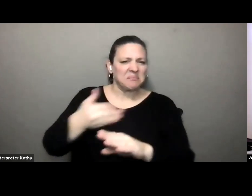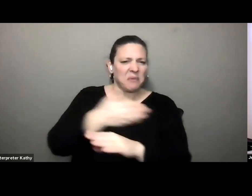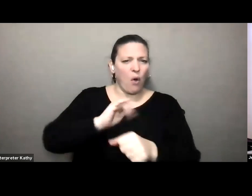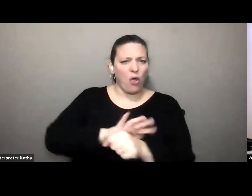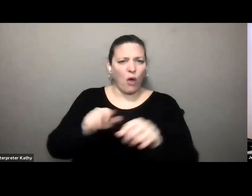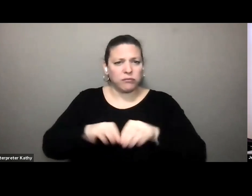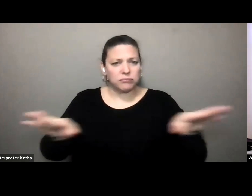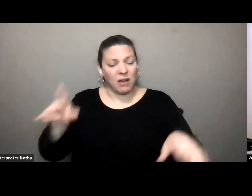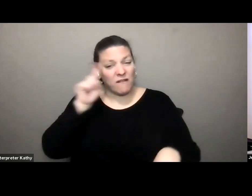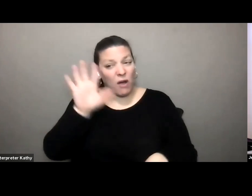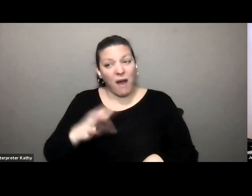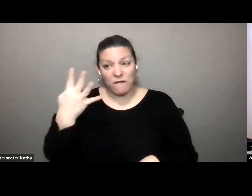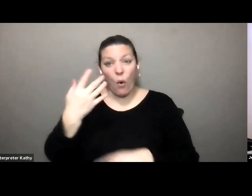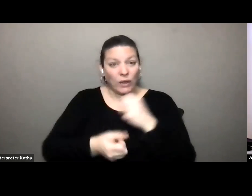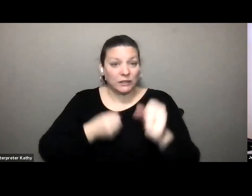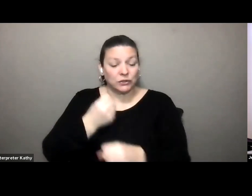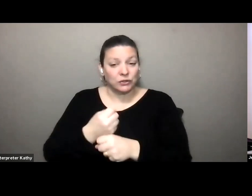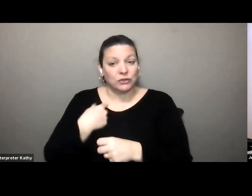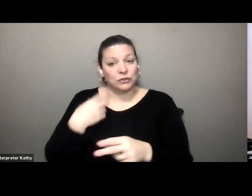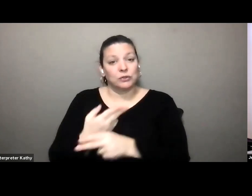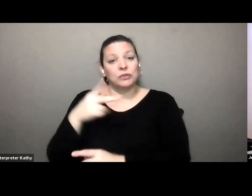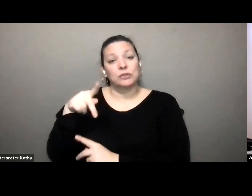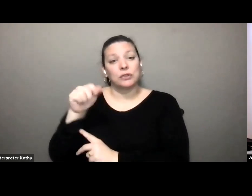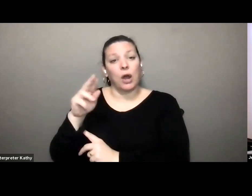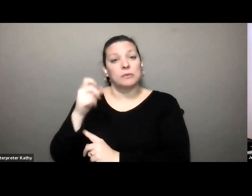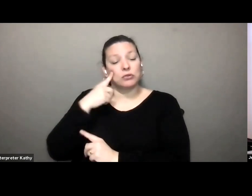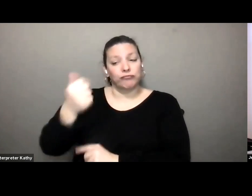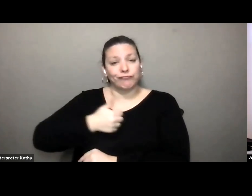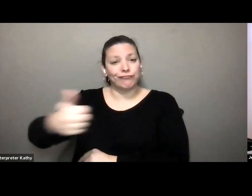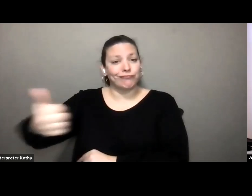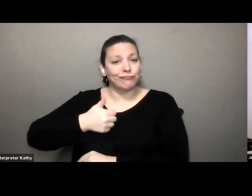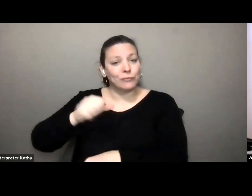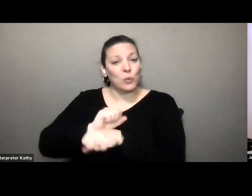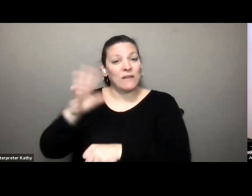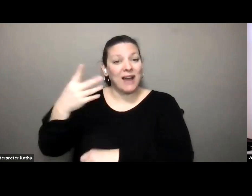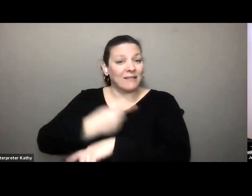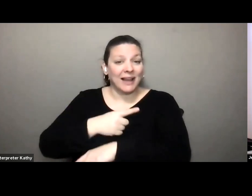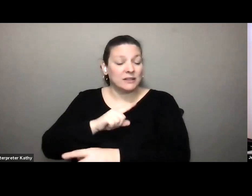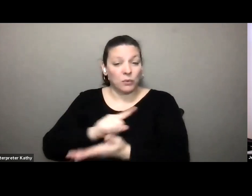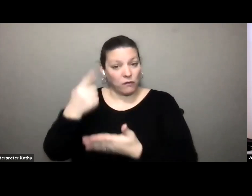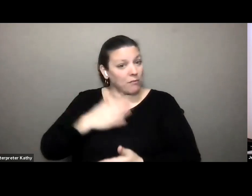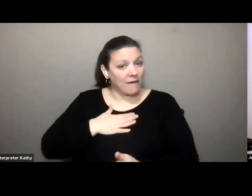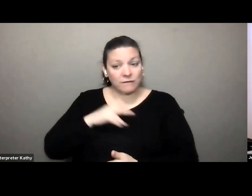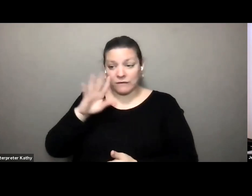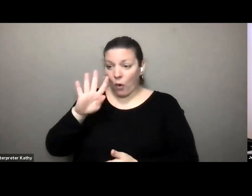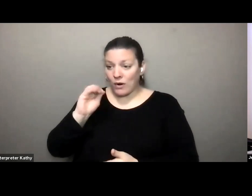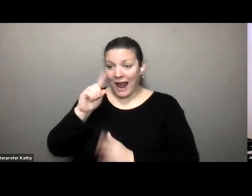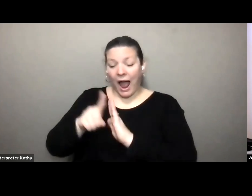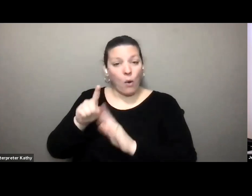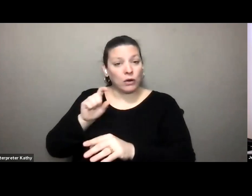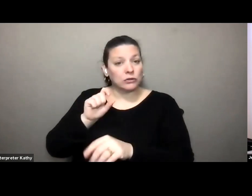four years i have been taking uh tarps to and from work five days a week 40-hour job with benefits